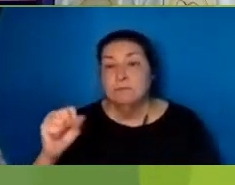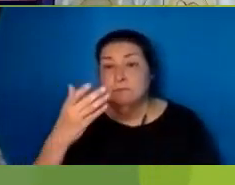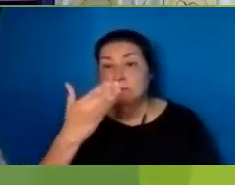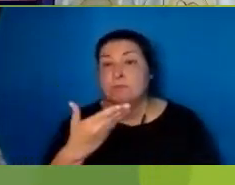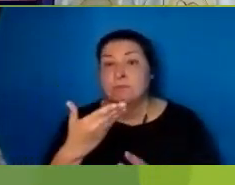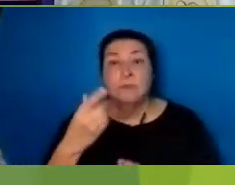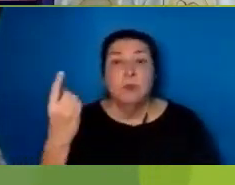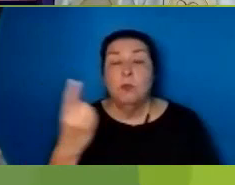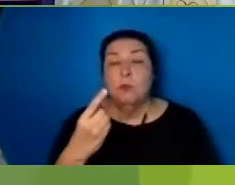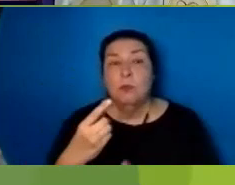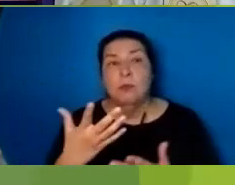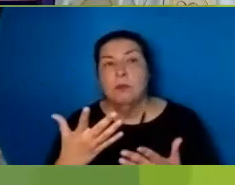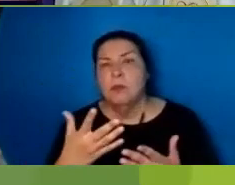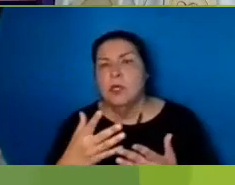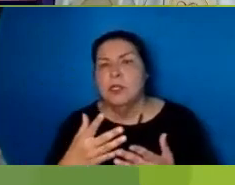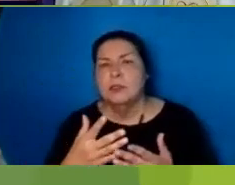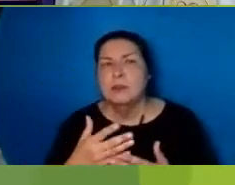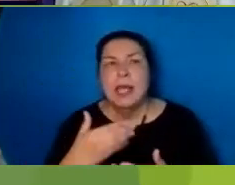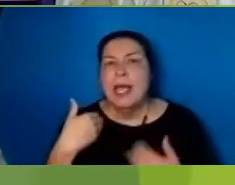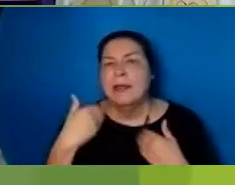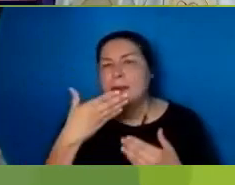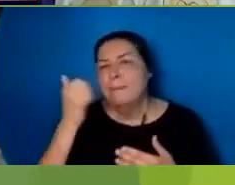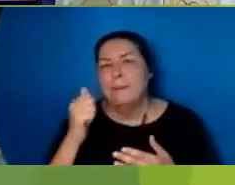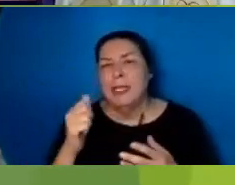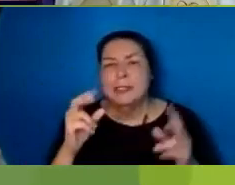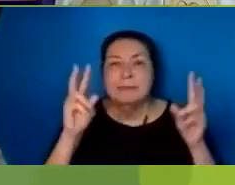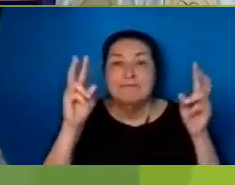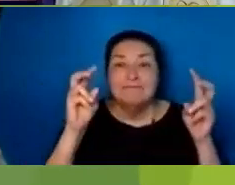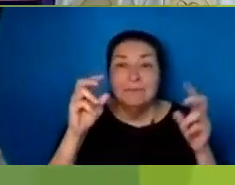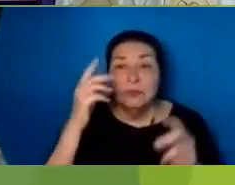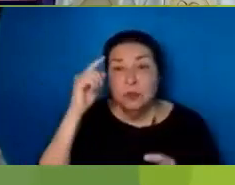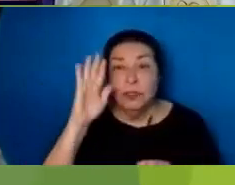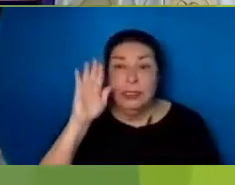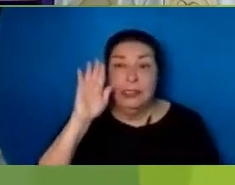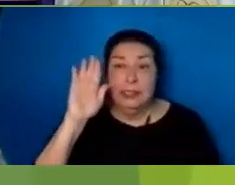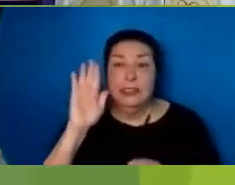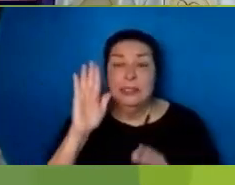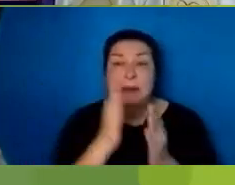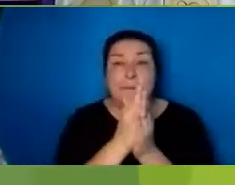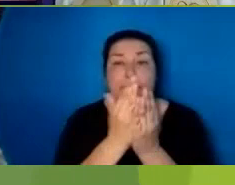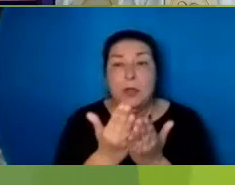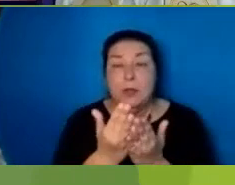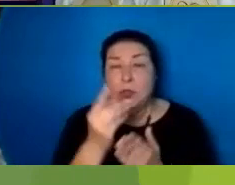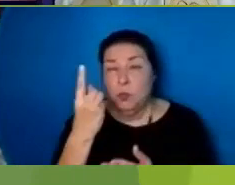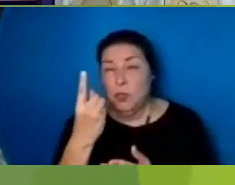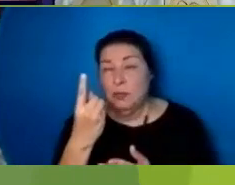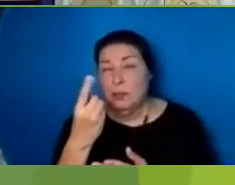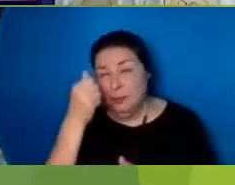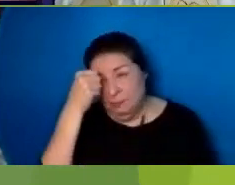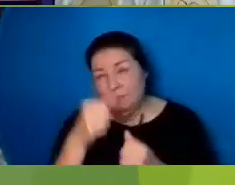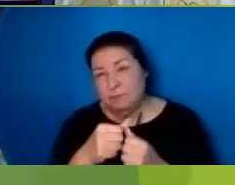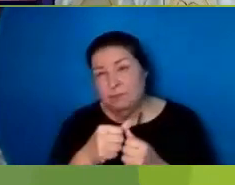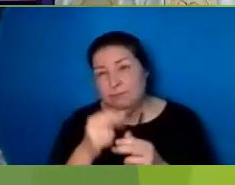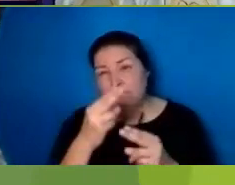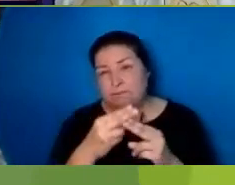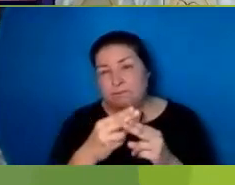manage To come up with Some of the best titles For his book The one that really stuck with me Was called